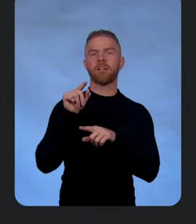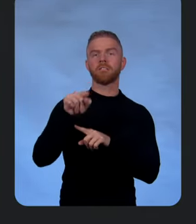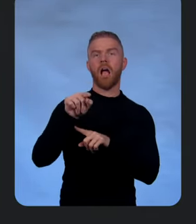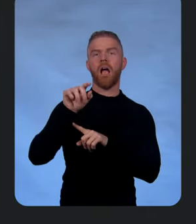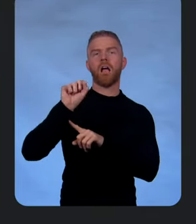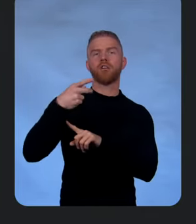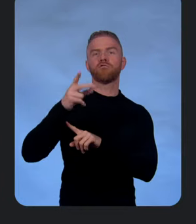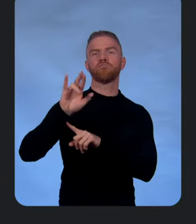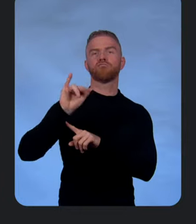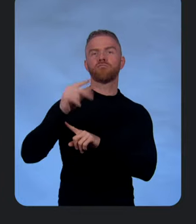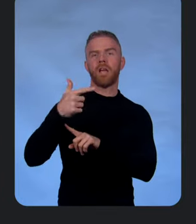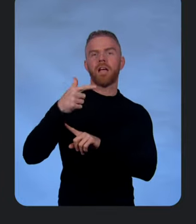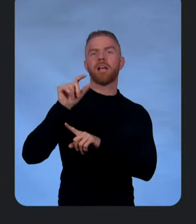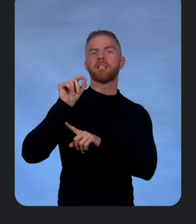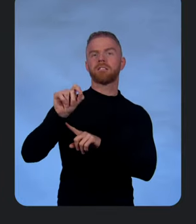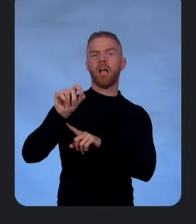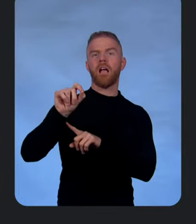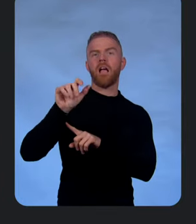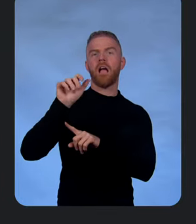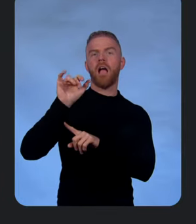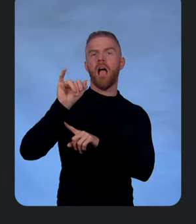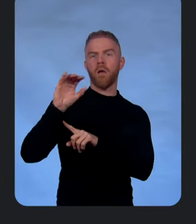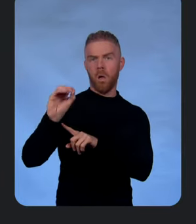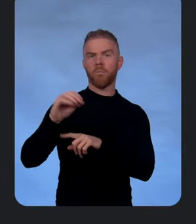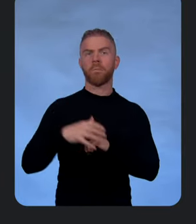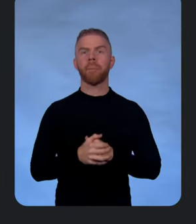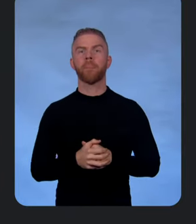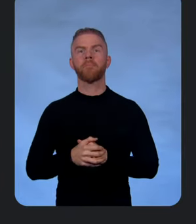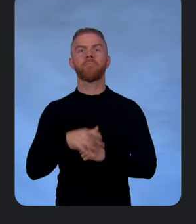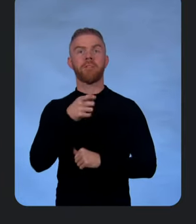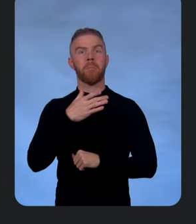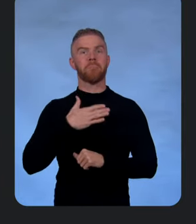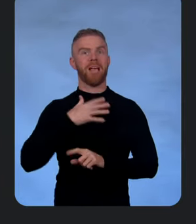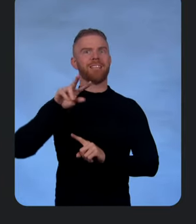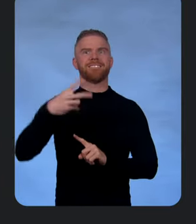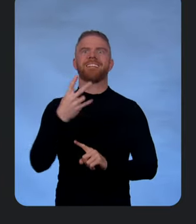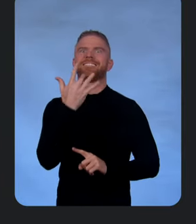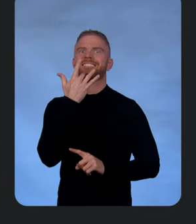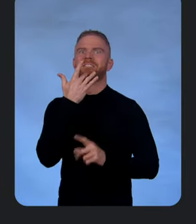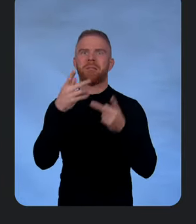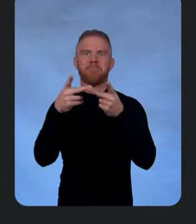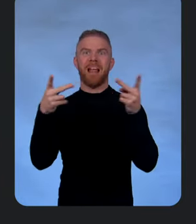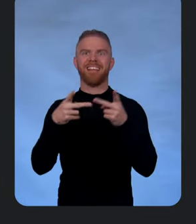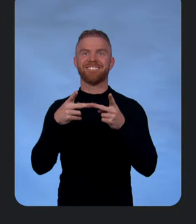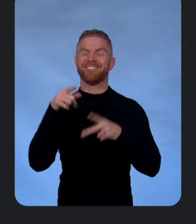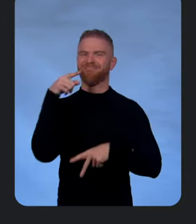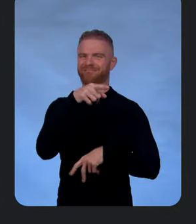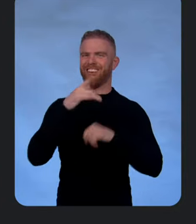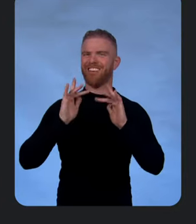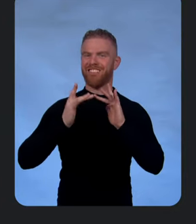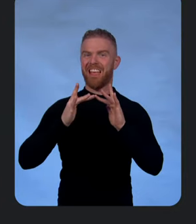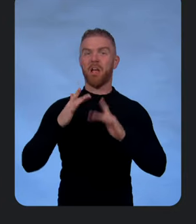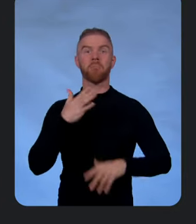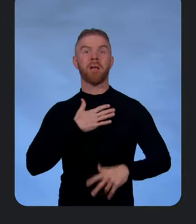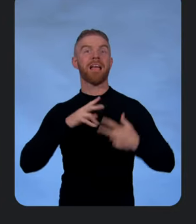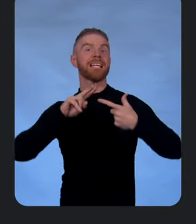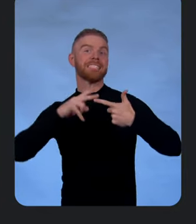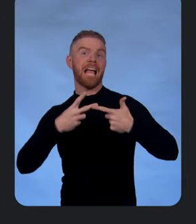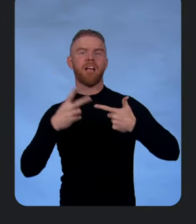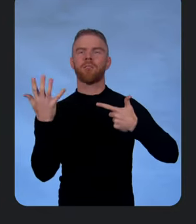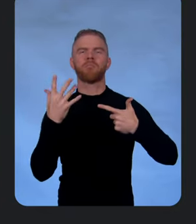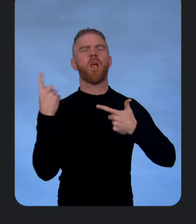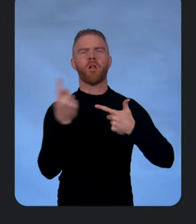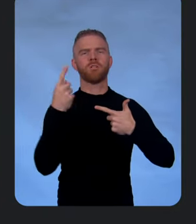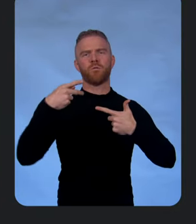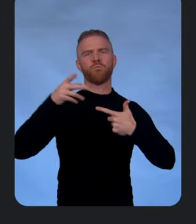place on the internet. Can you guess what my first favorite place on the internet is? Is it still production? It's still production. It's always going to be production. We're going to build a new application here,